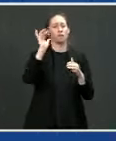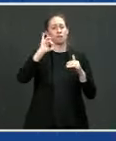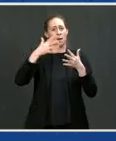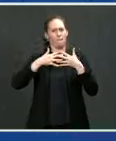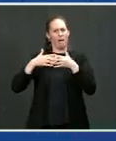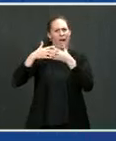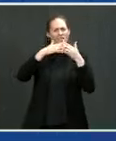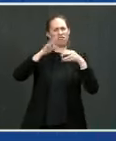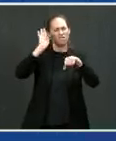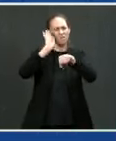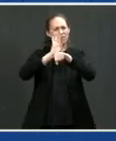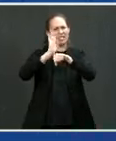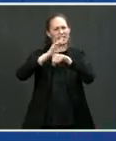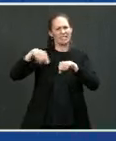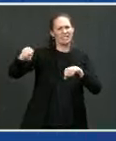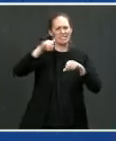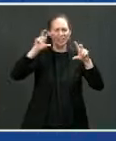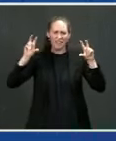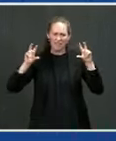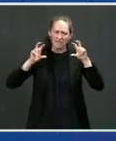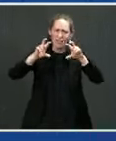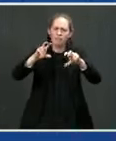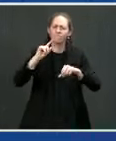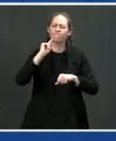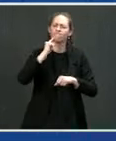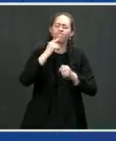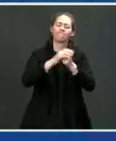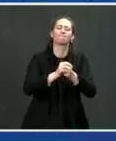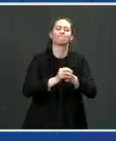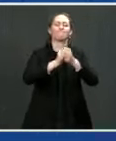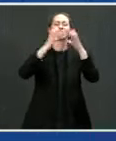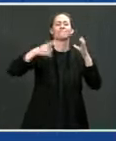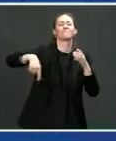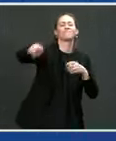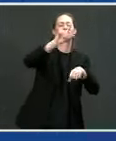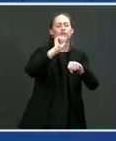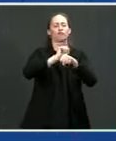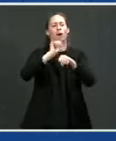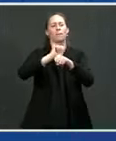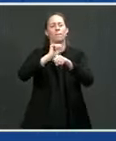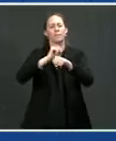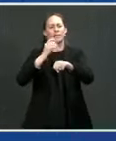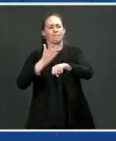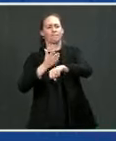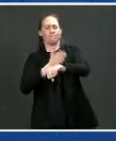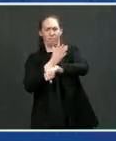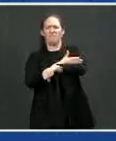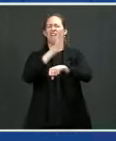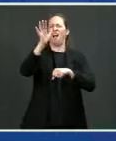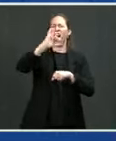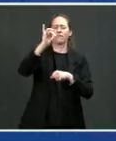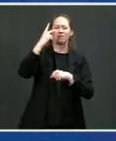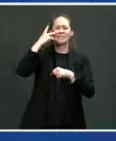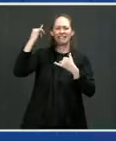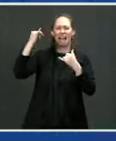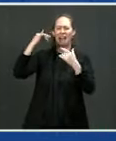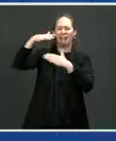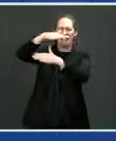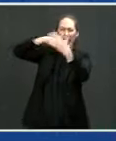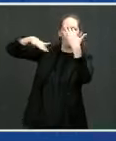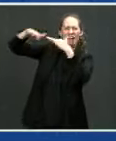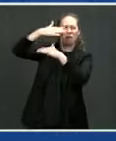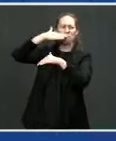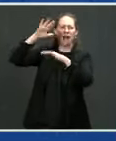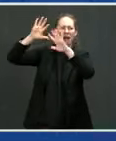American jobs as it relates to combating the climate crisis. This is incredibly consistent with